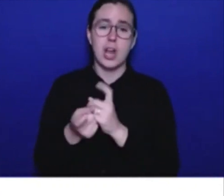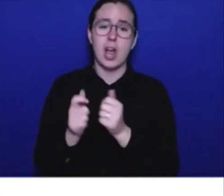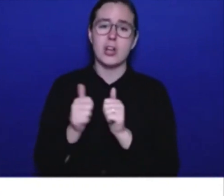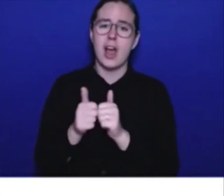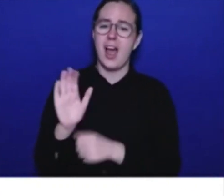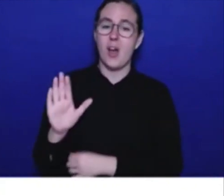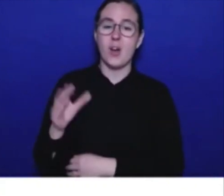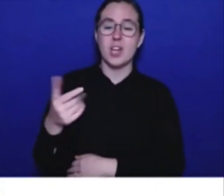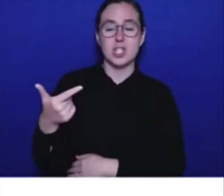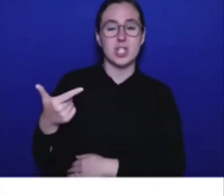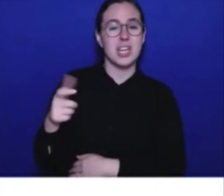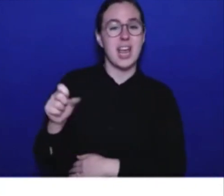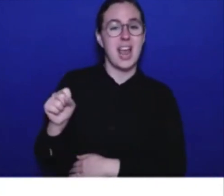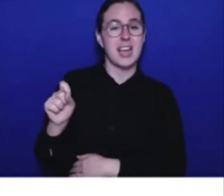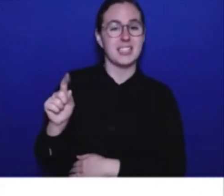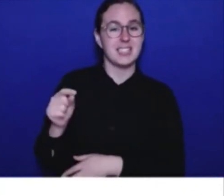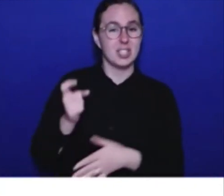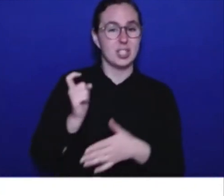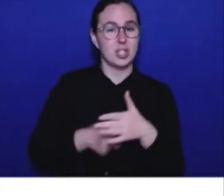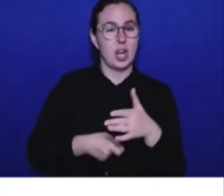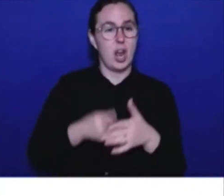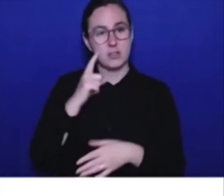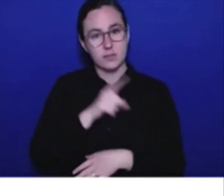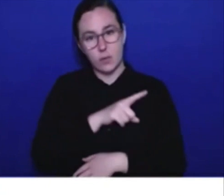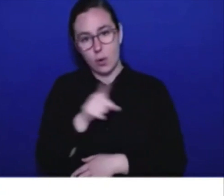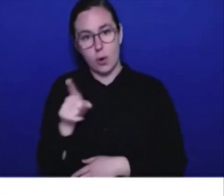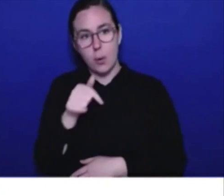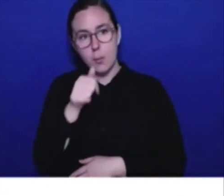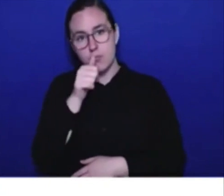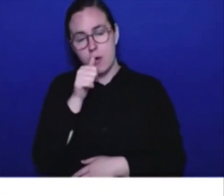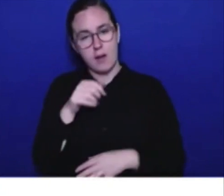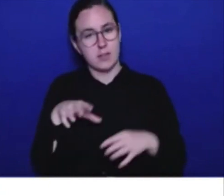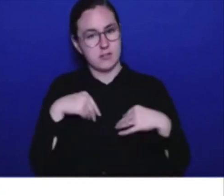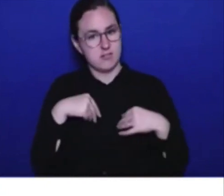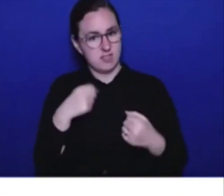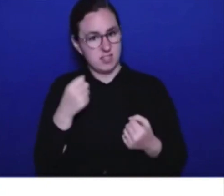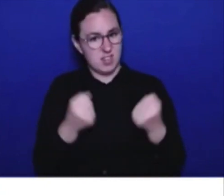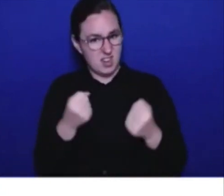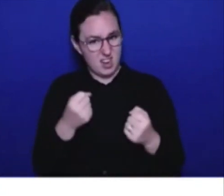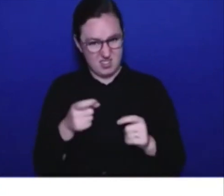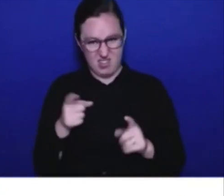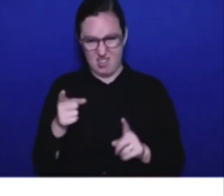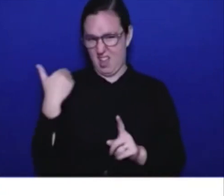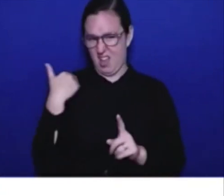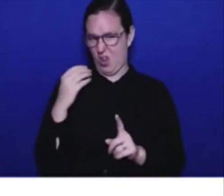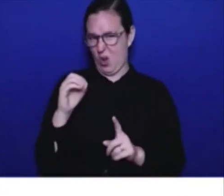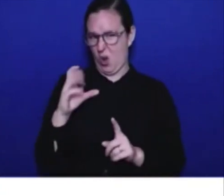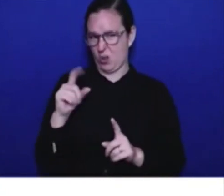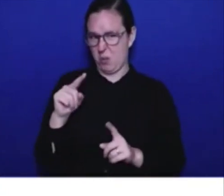cars? That took effect on October 1st. No, we're not.